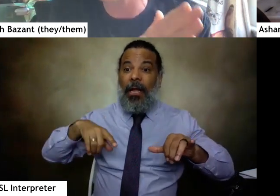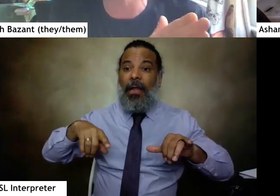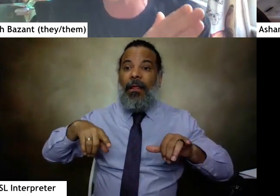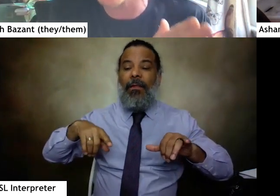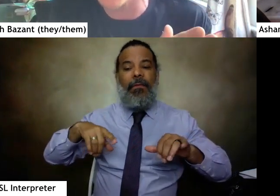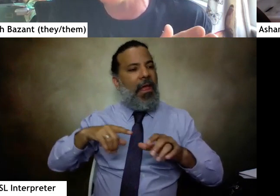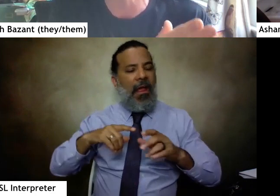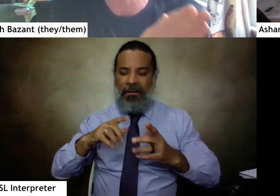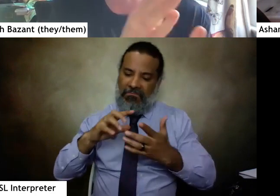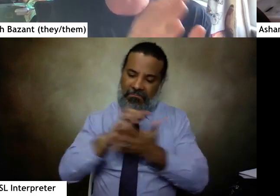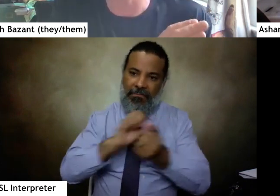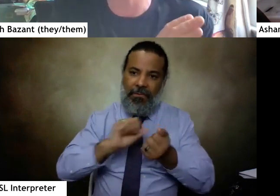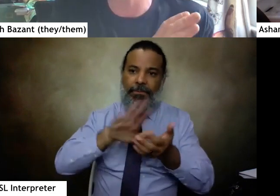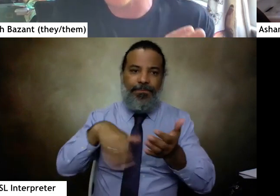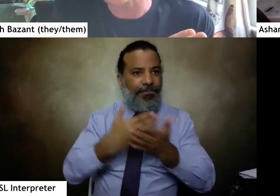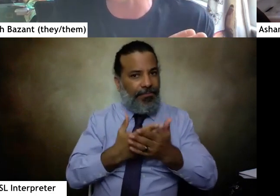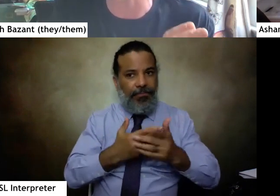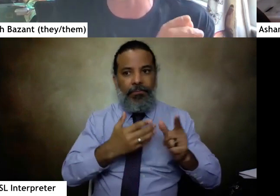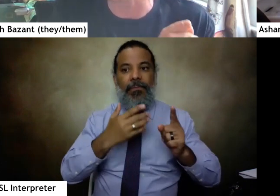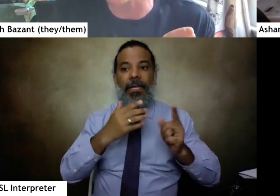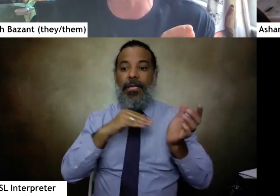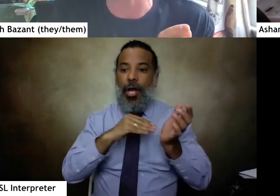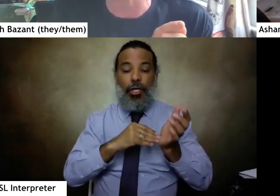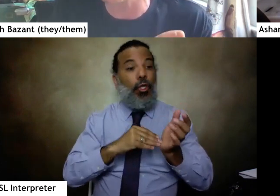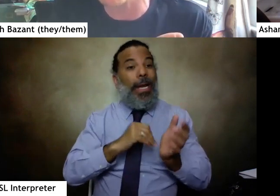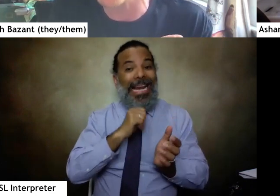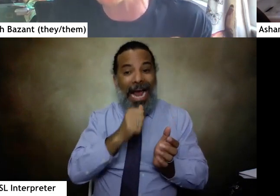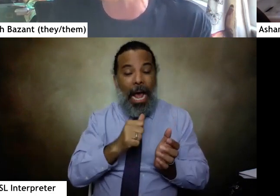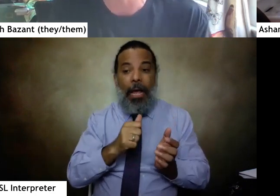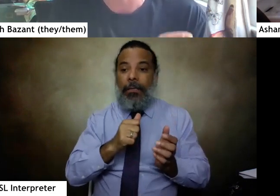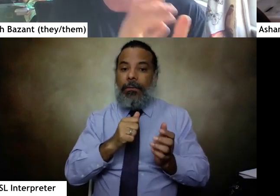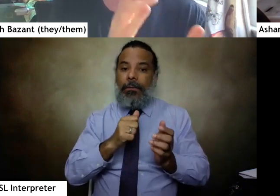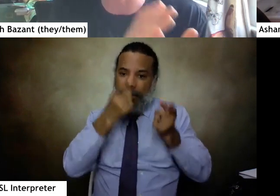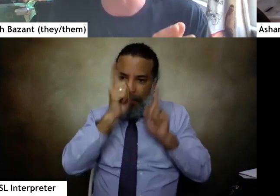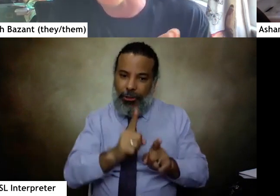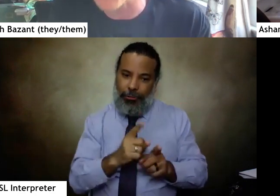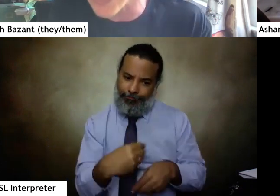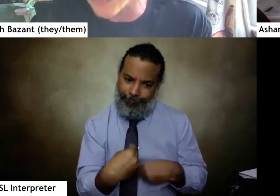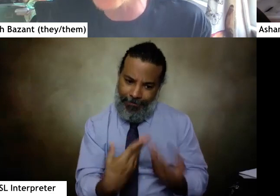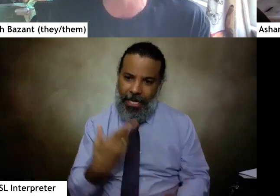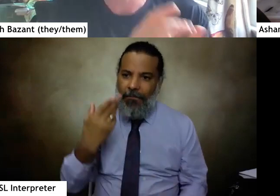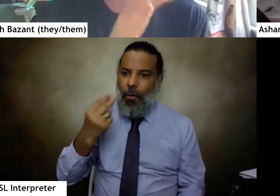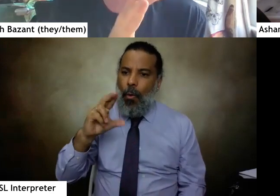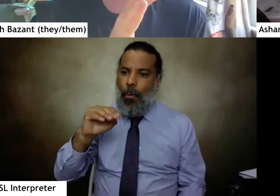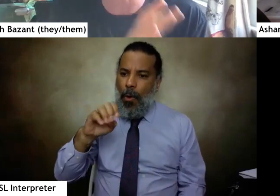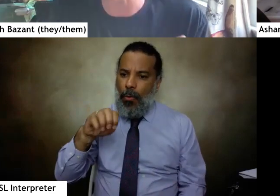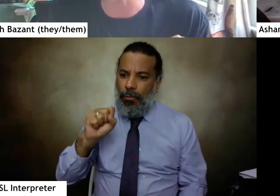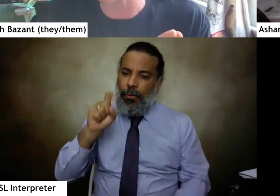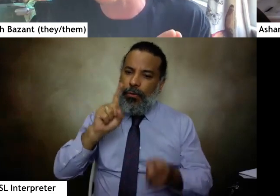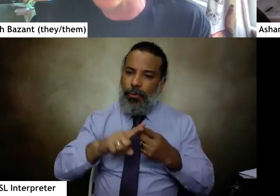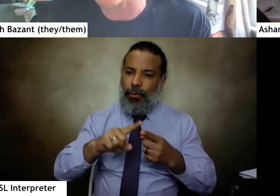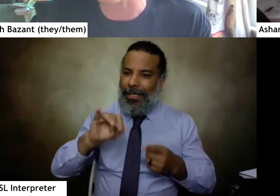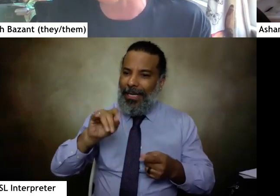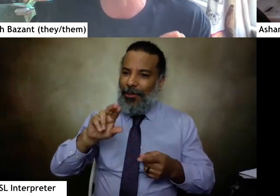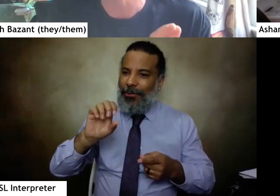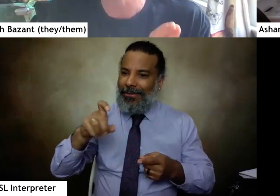in every state to non consensually administer hormones to intersex kids and to do medically